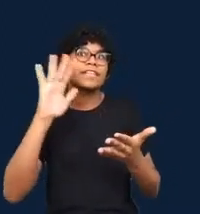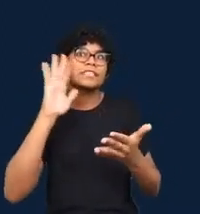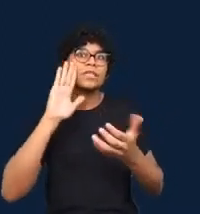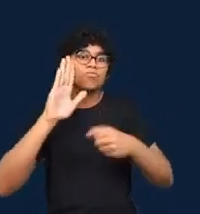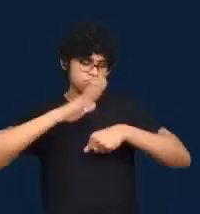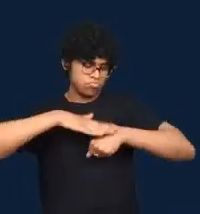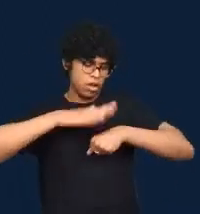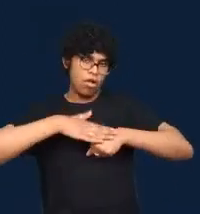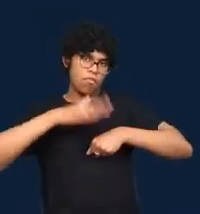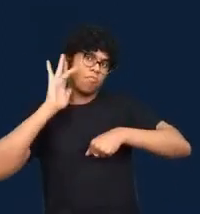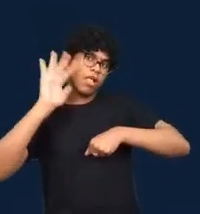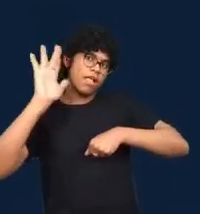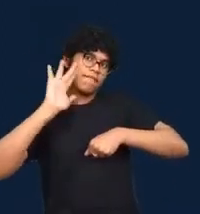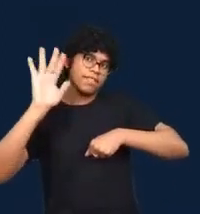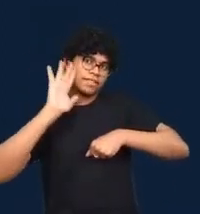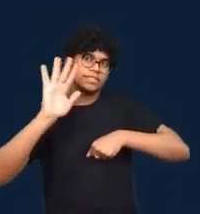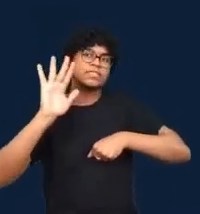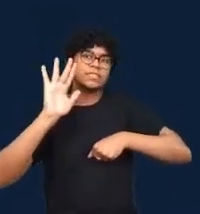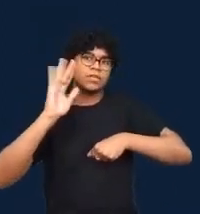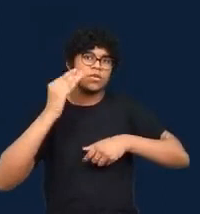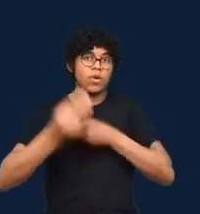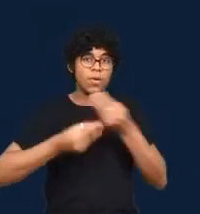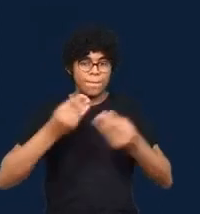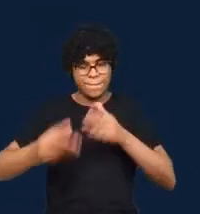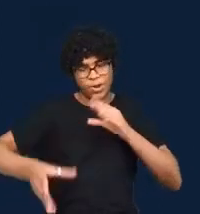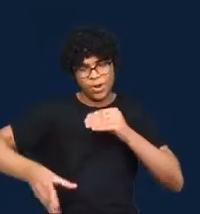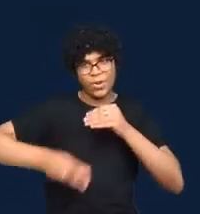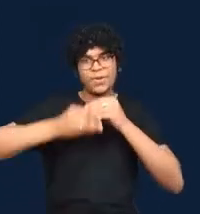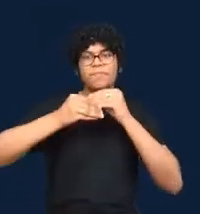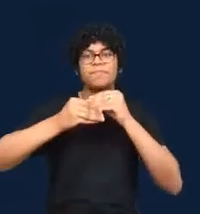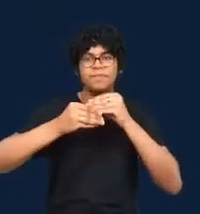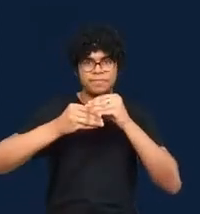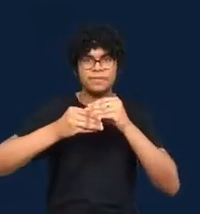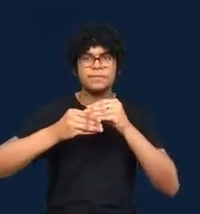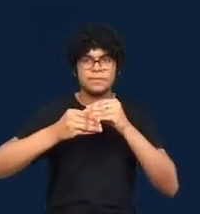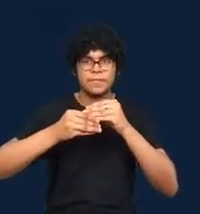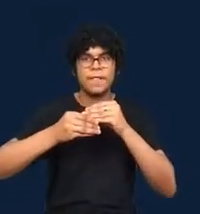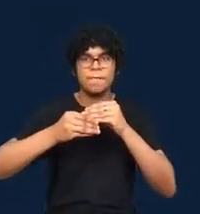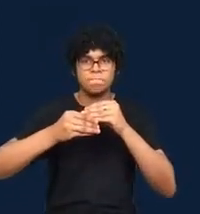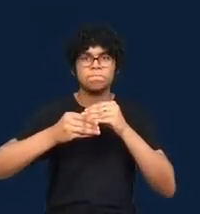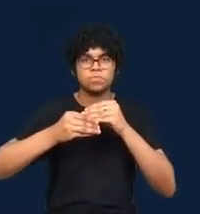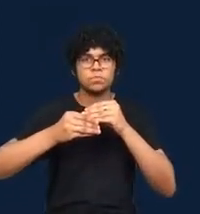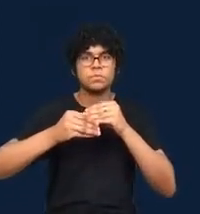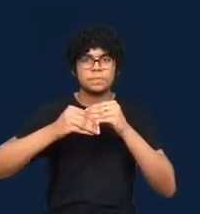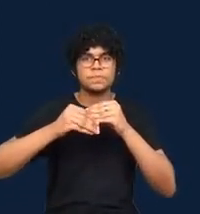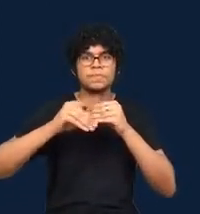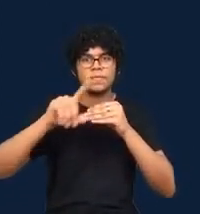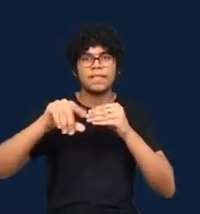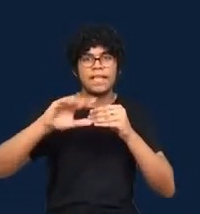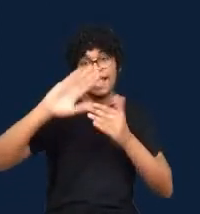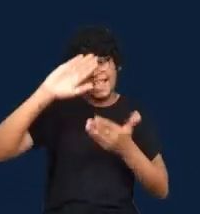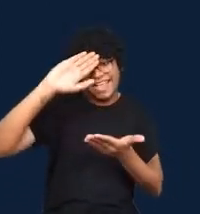he describes as the understandable and well deserved self confidence of this profession.